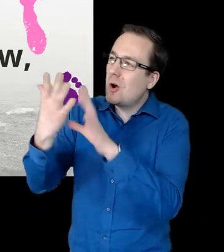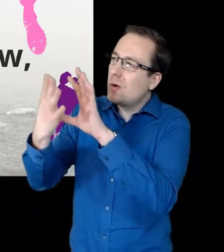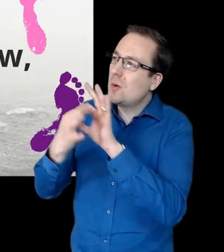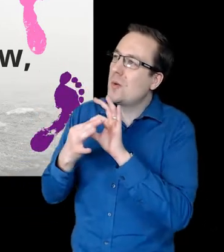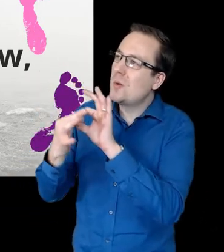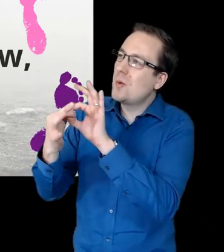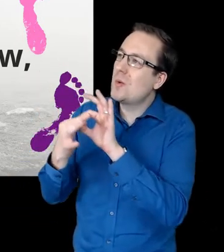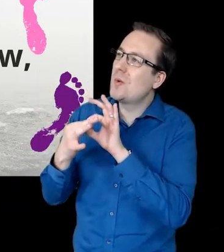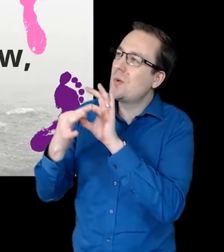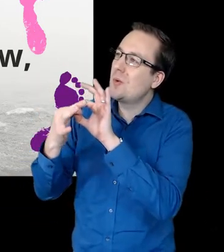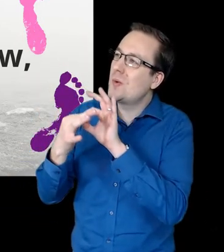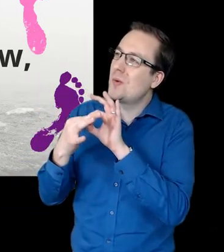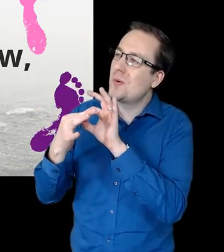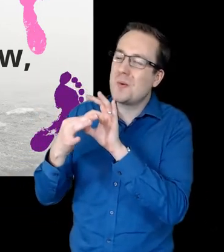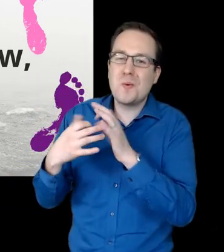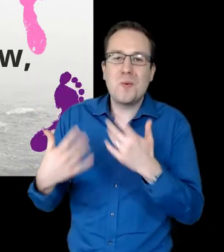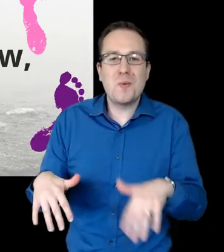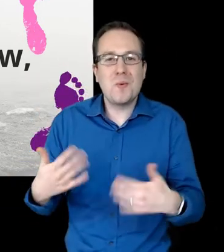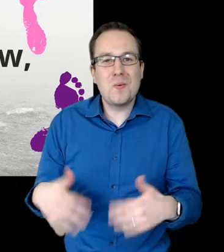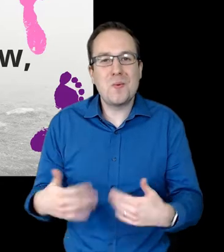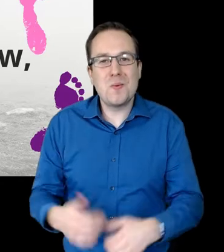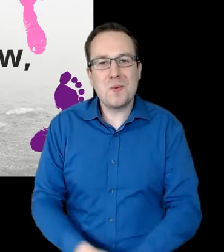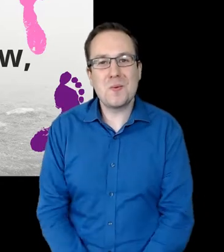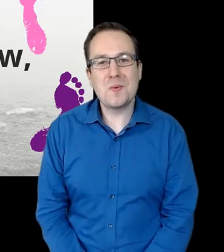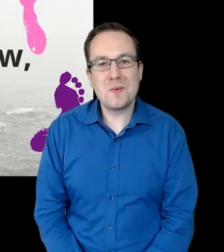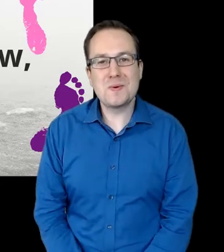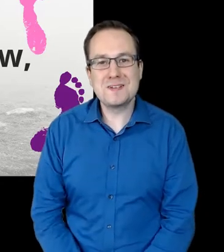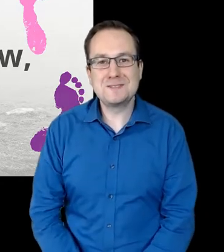you in me.